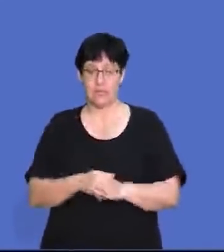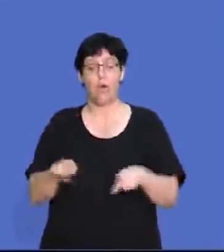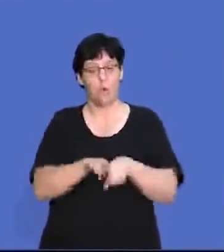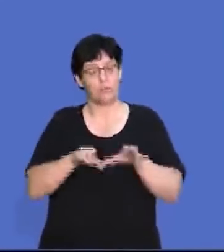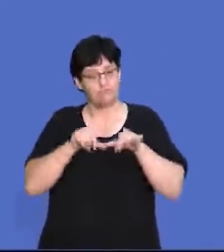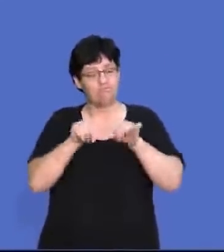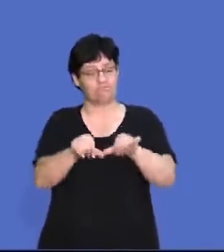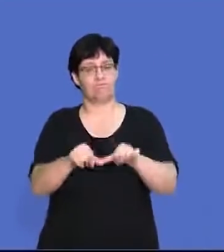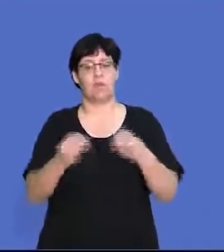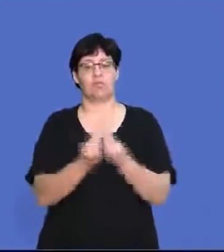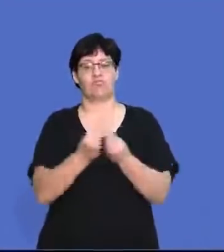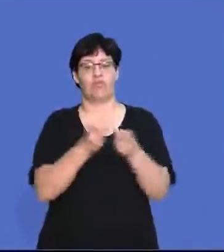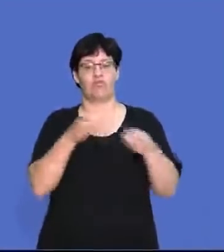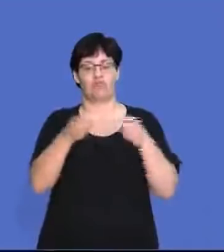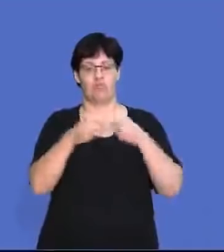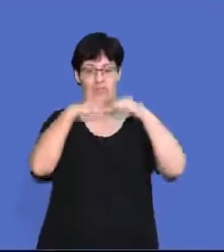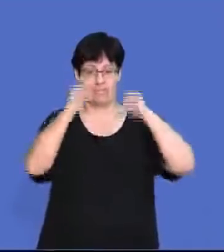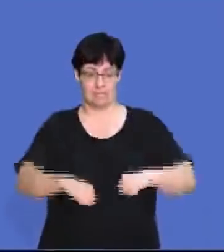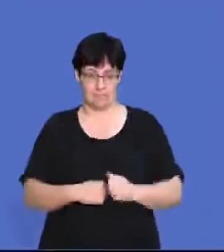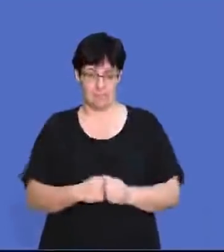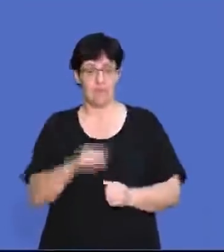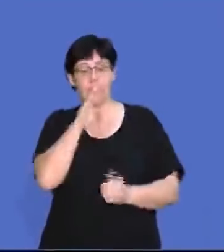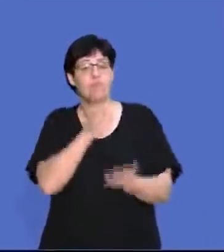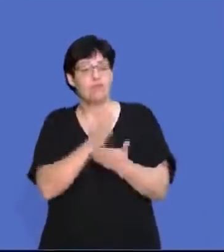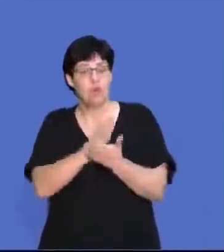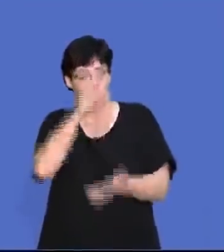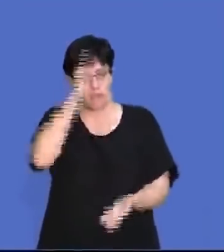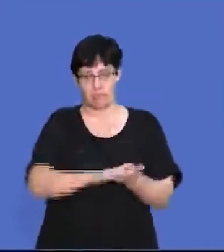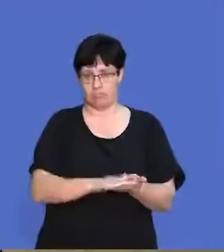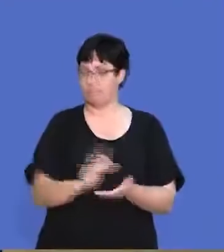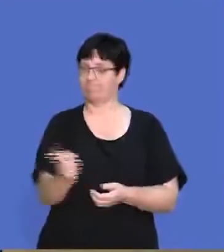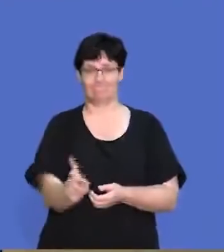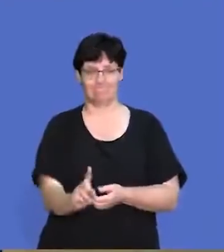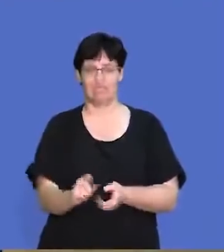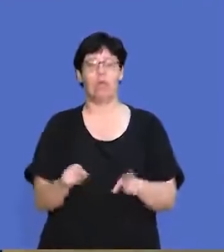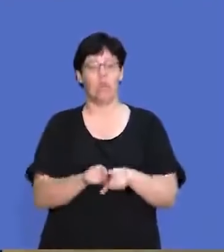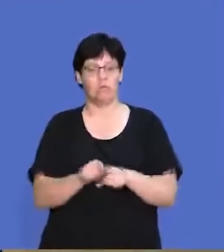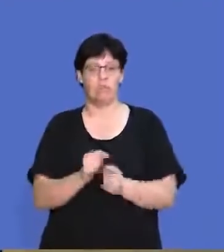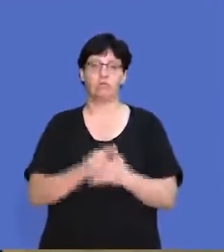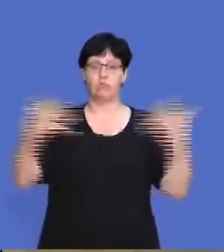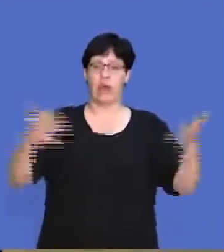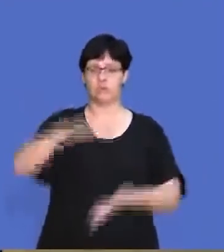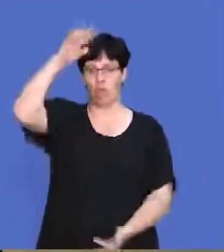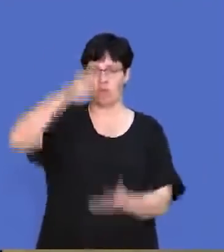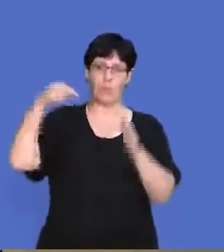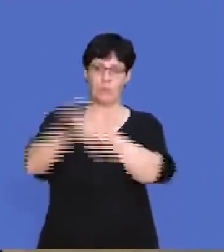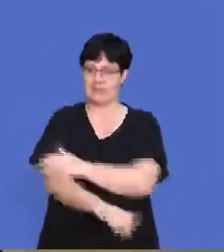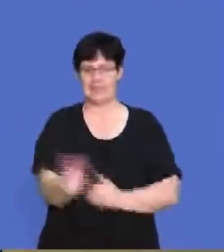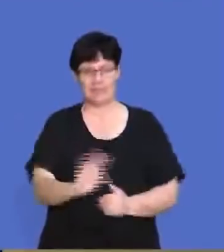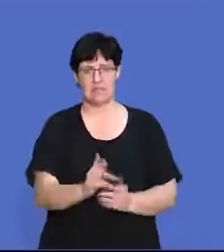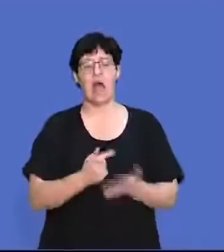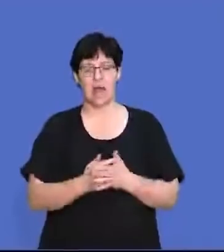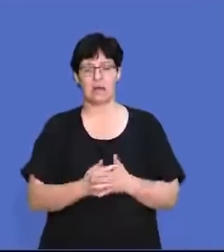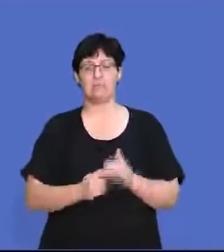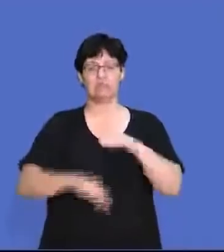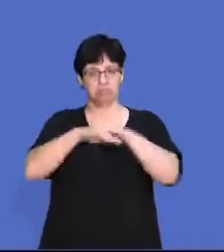We must maintain effective stock control systems to make sure that we don't run out of stock or we don't have too much stock.